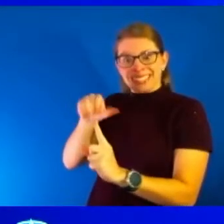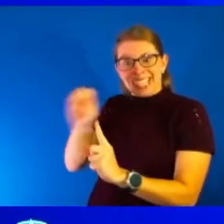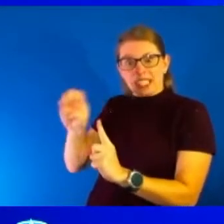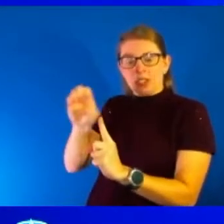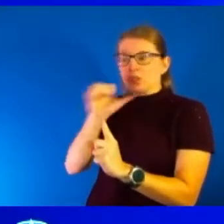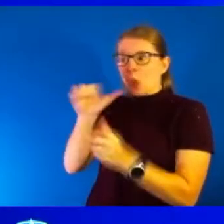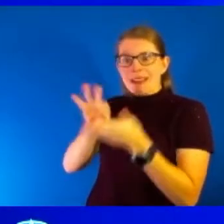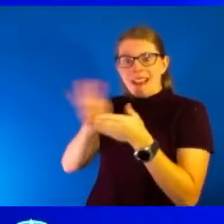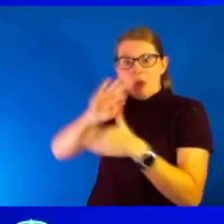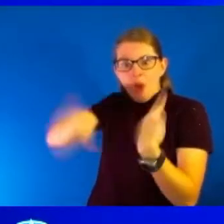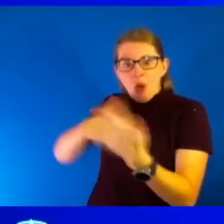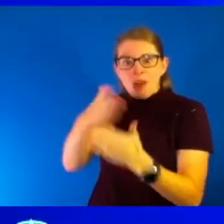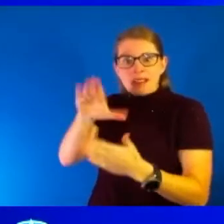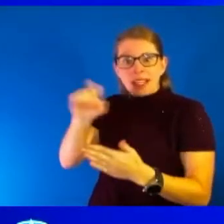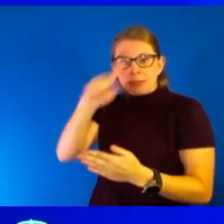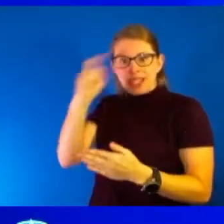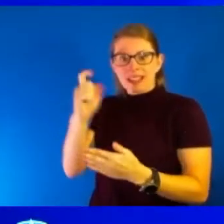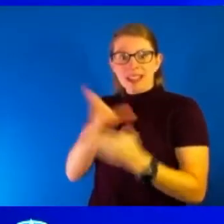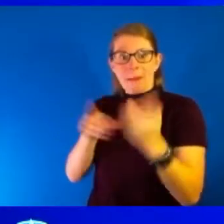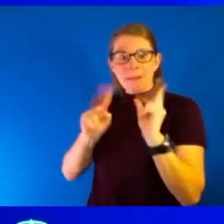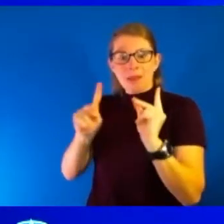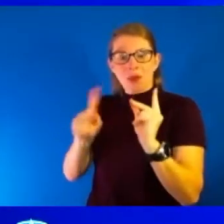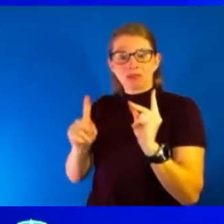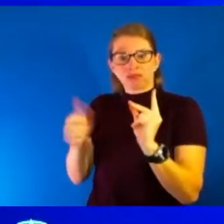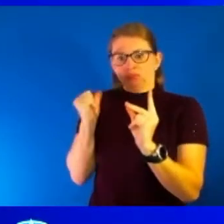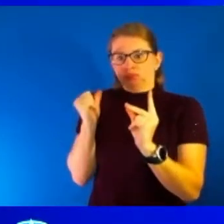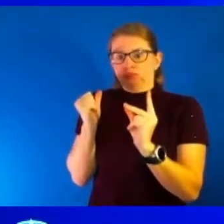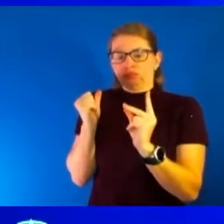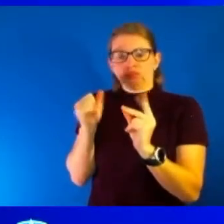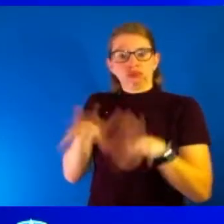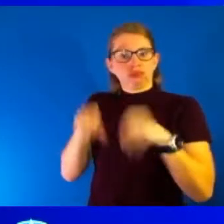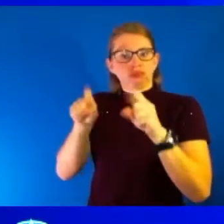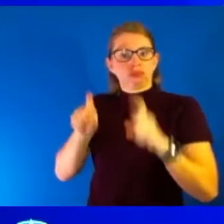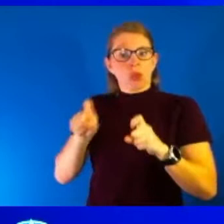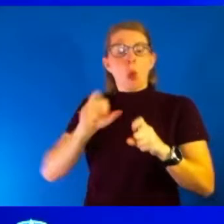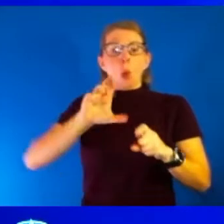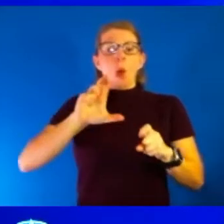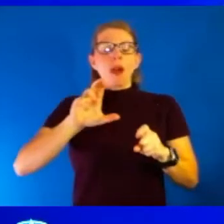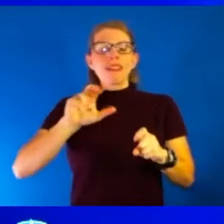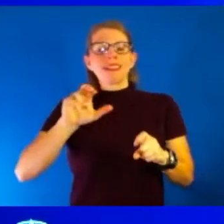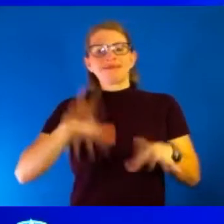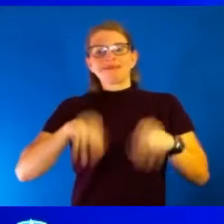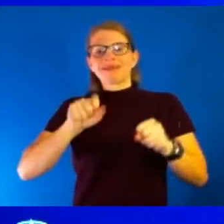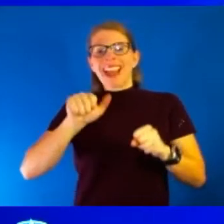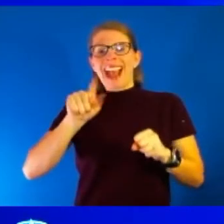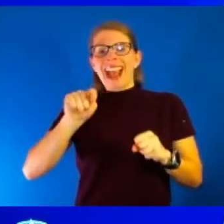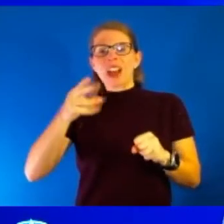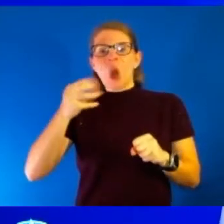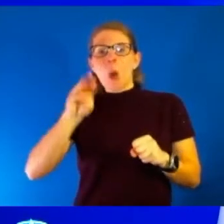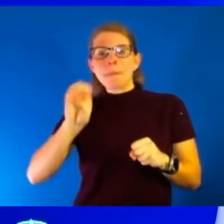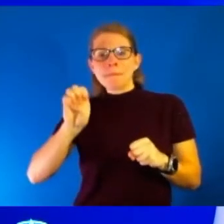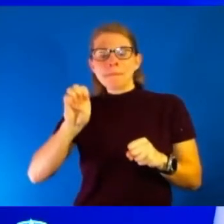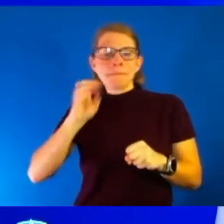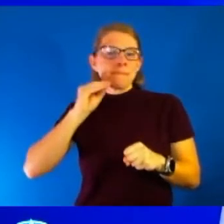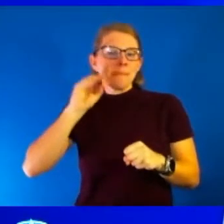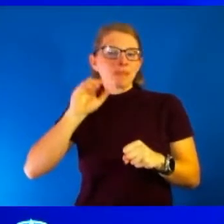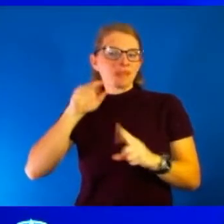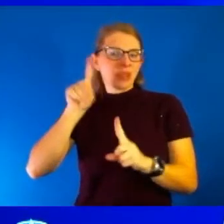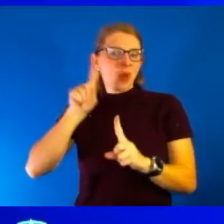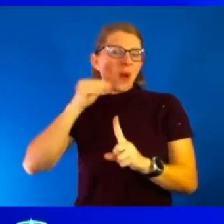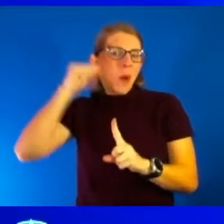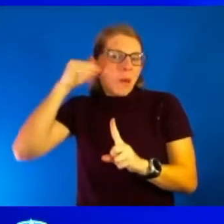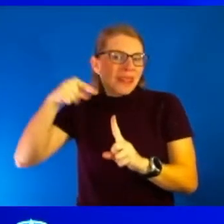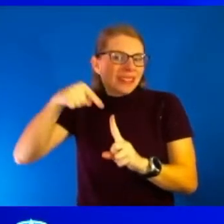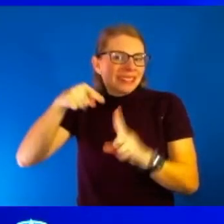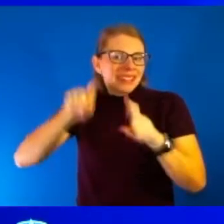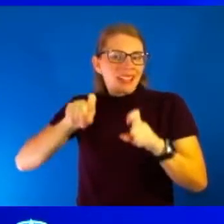cases because some people number one won't get tested, or we'll do at home tests. But it's also it's not all about it's not fully about deaths, as